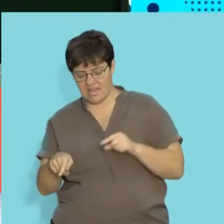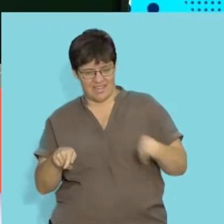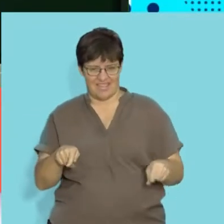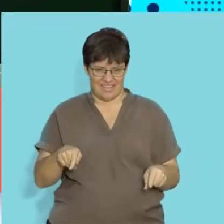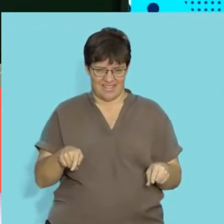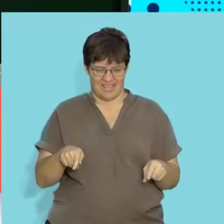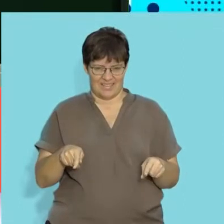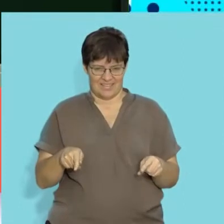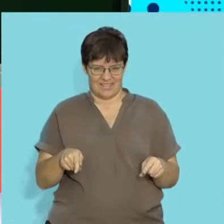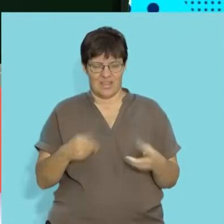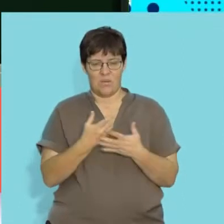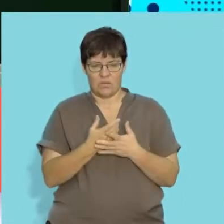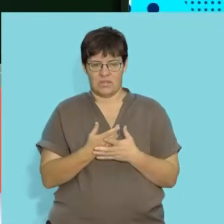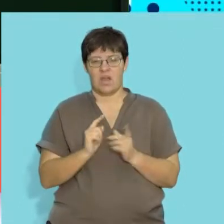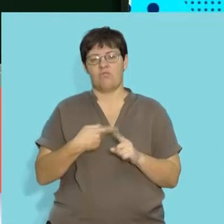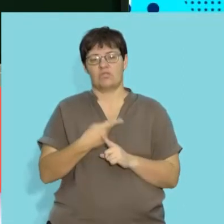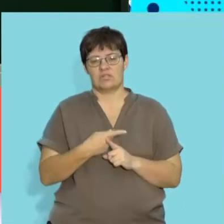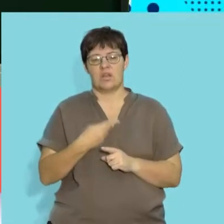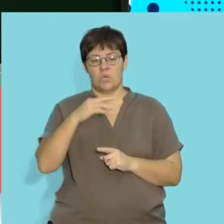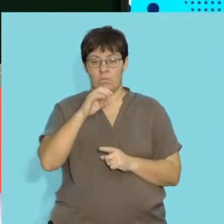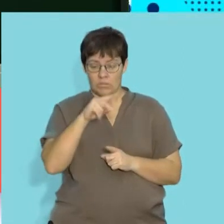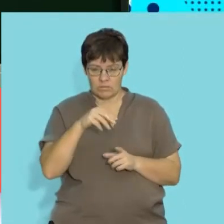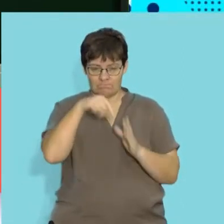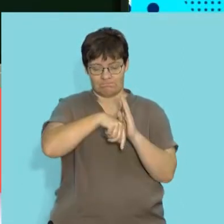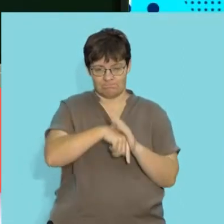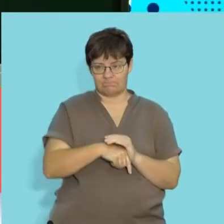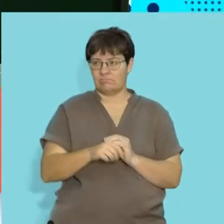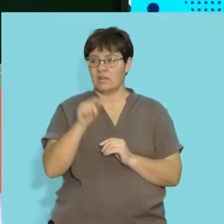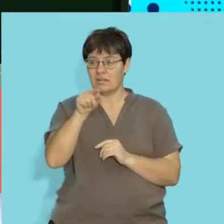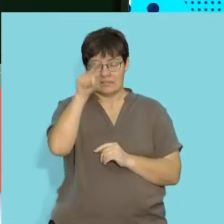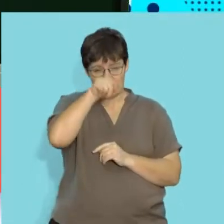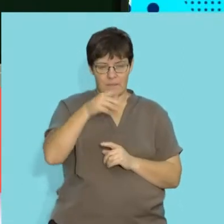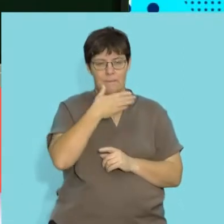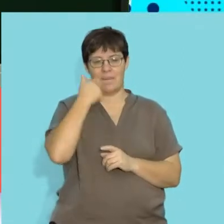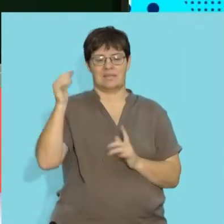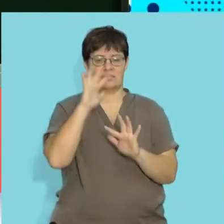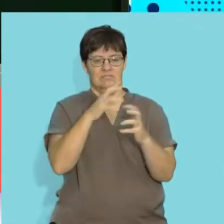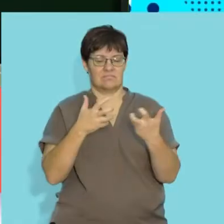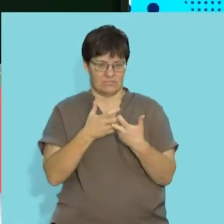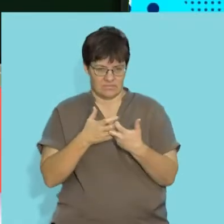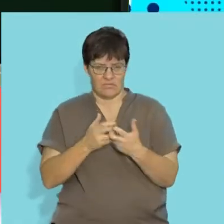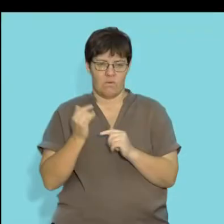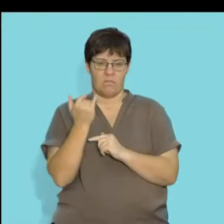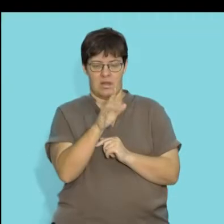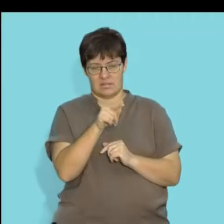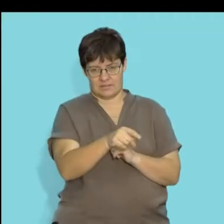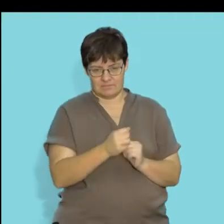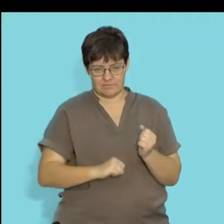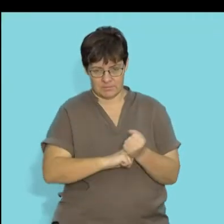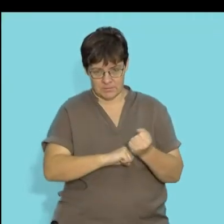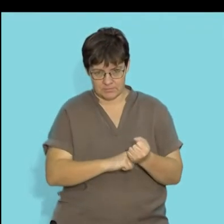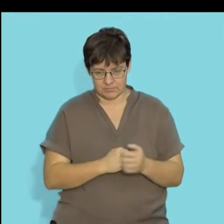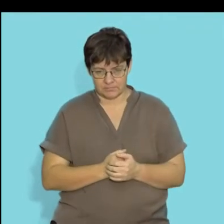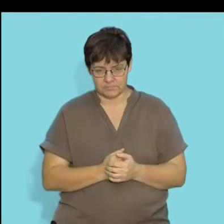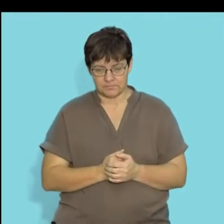sand and clay with a rich humus content. And of the three, this is the most suitable form of soil